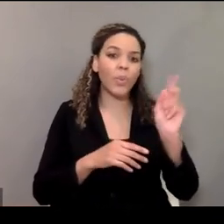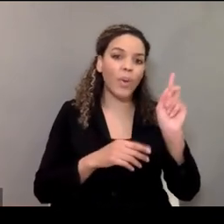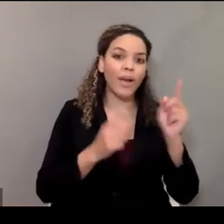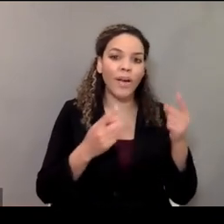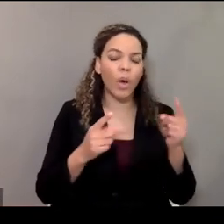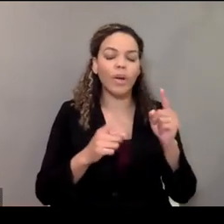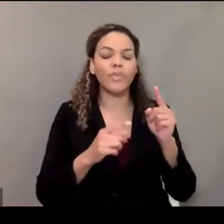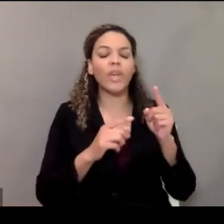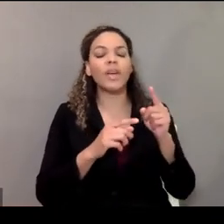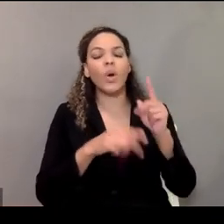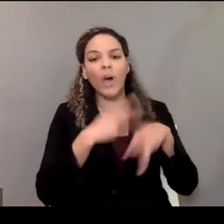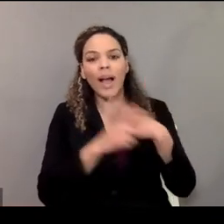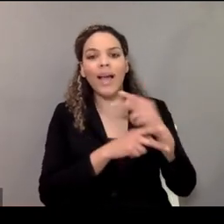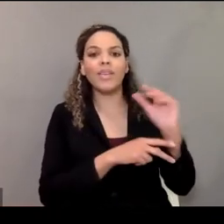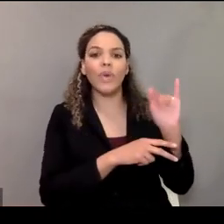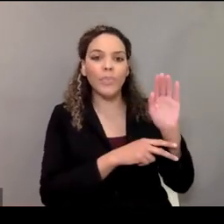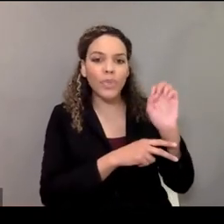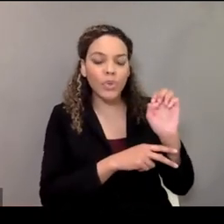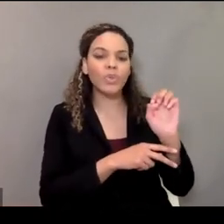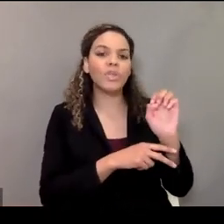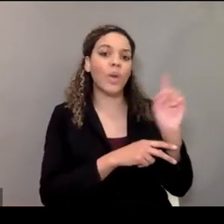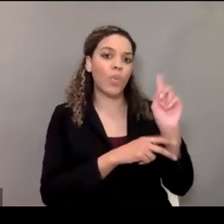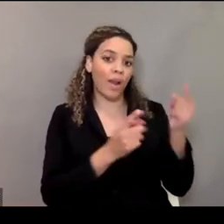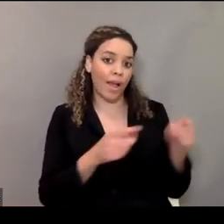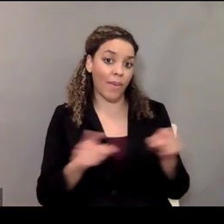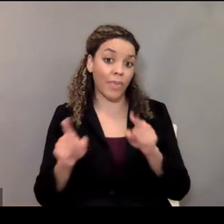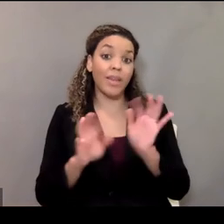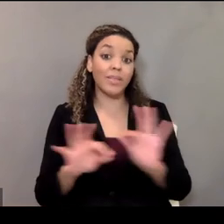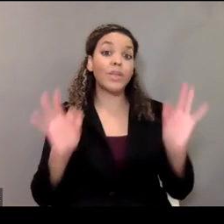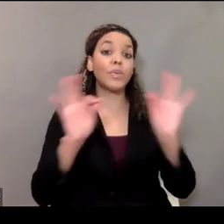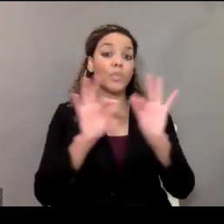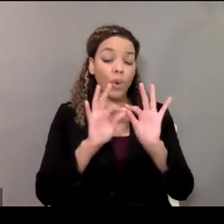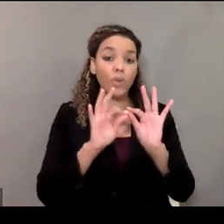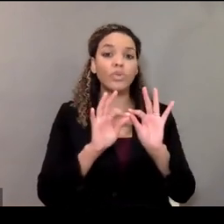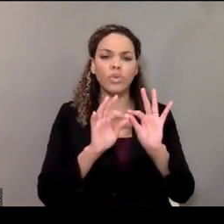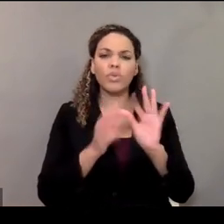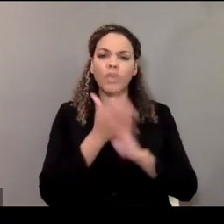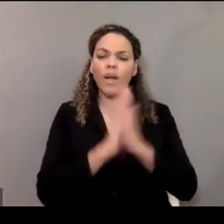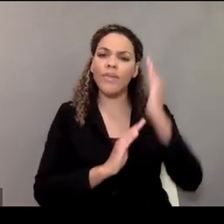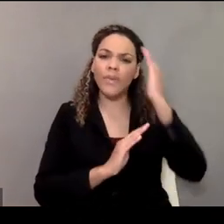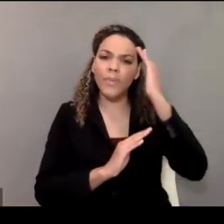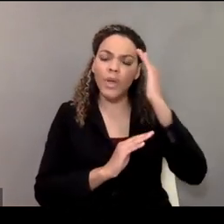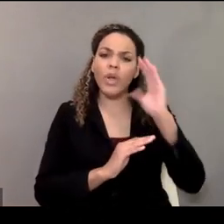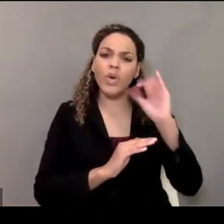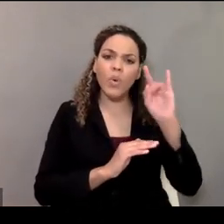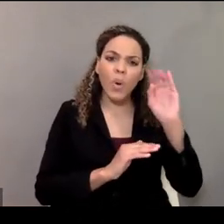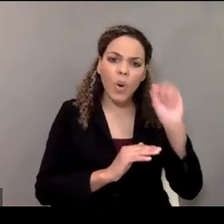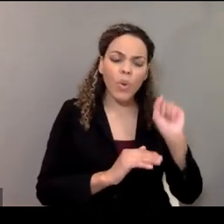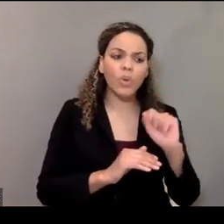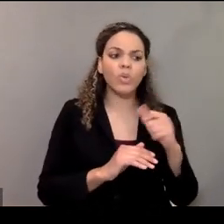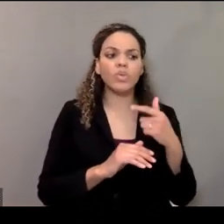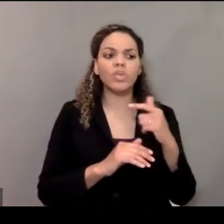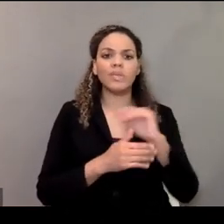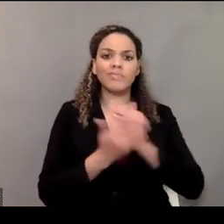occurred. It's very good to familiarize yourself with some of these, well, with the codes, probably in their